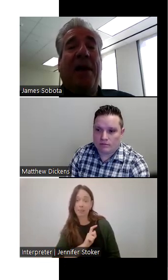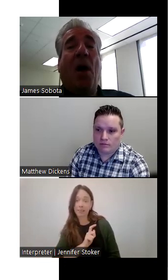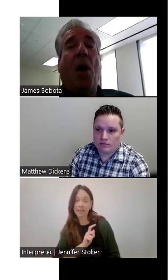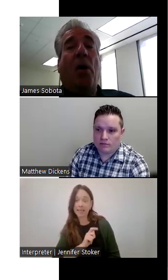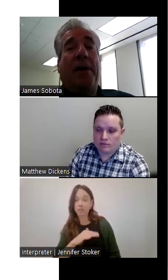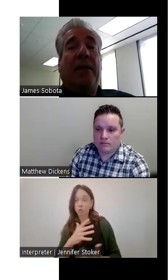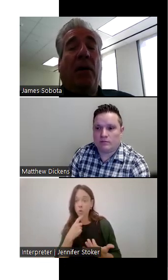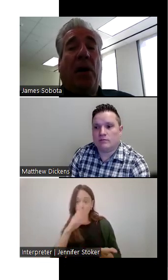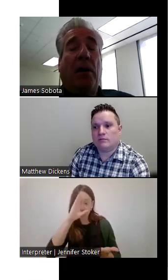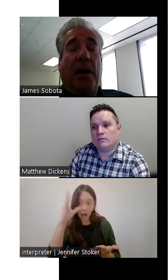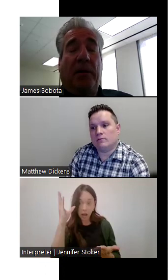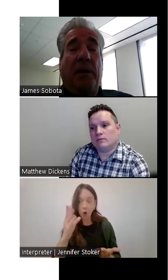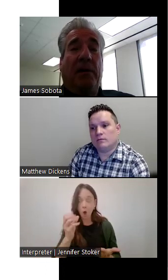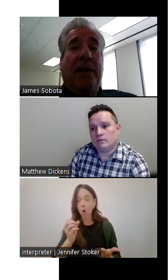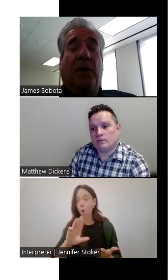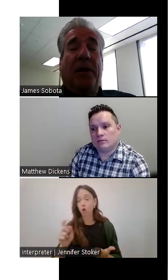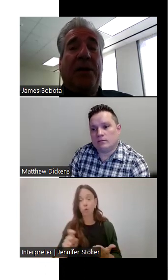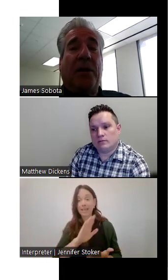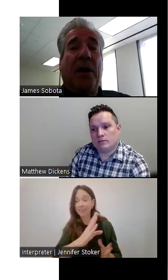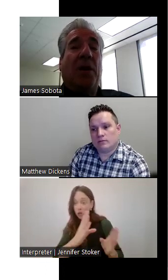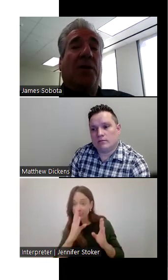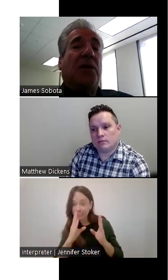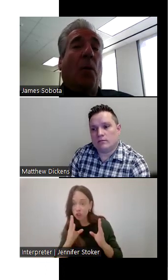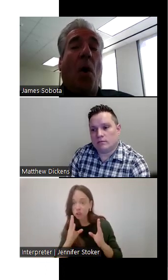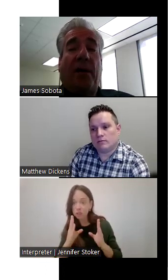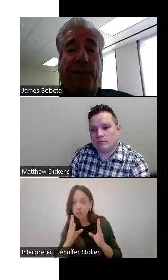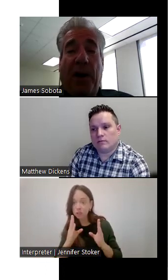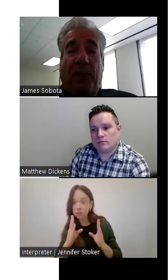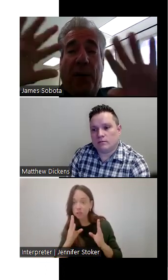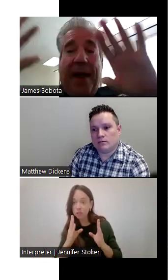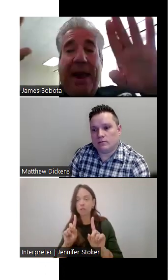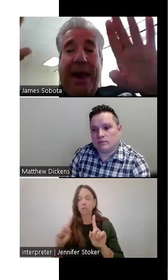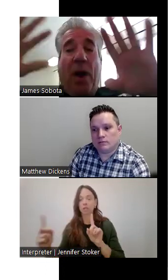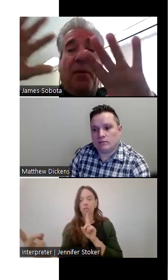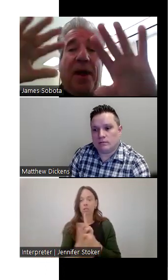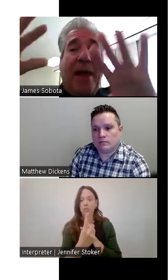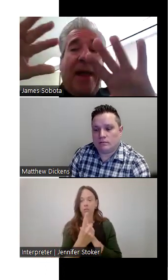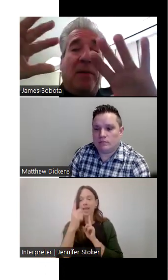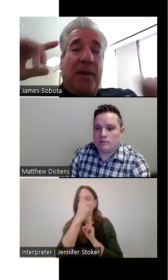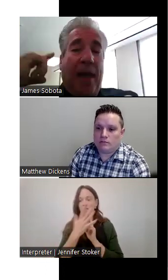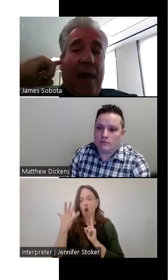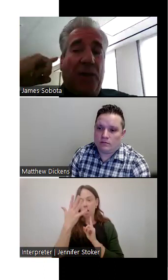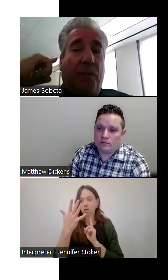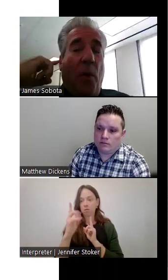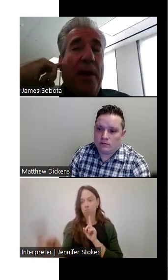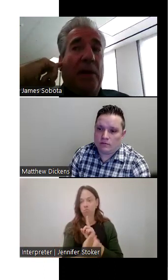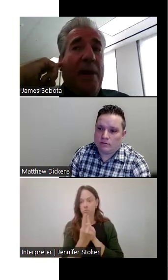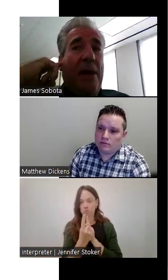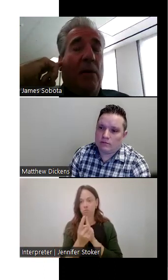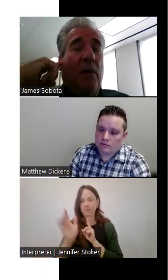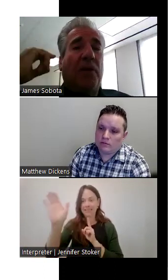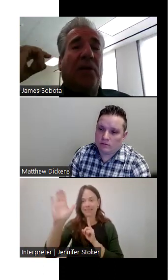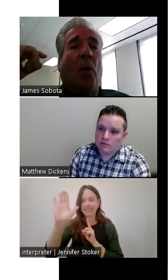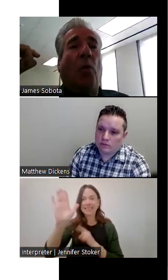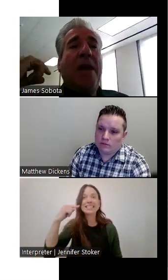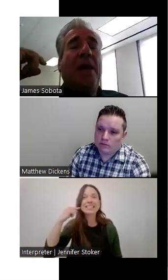hi to them or need their color, need their attention just to walk in front of them and wave your hands and just point at their